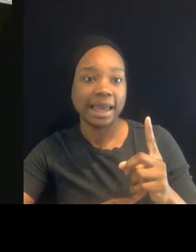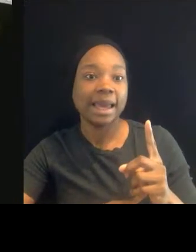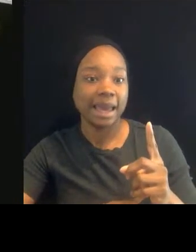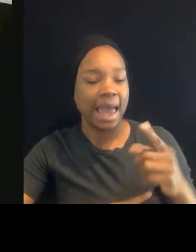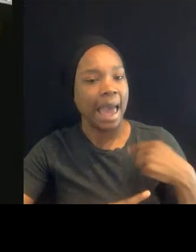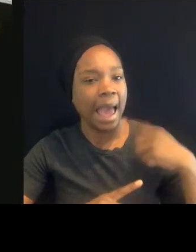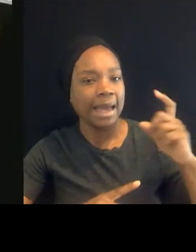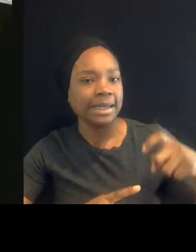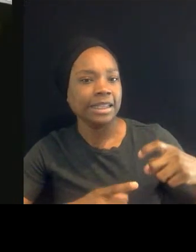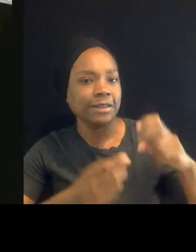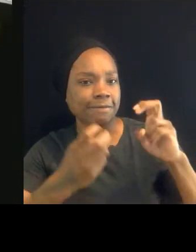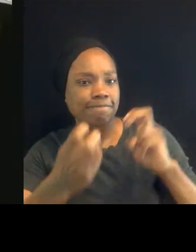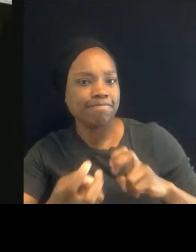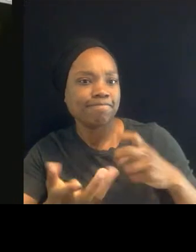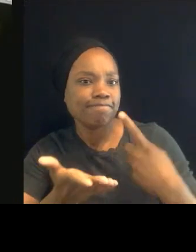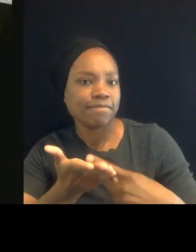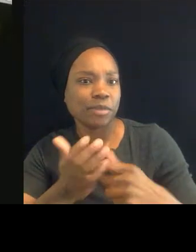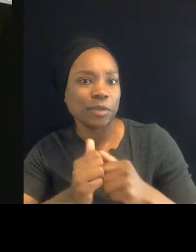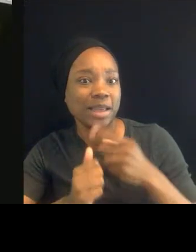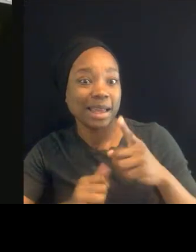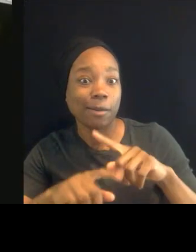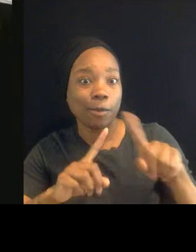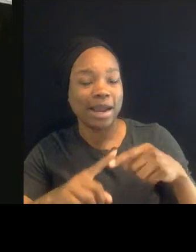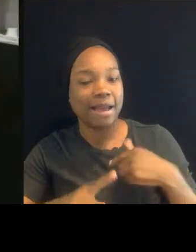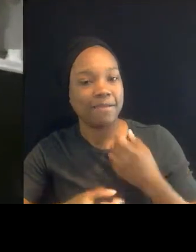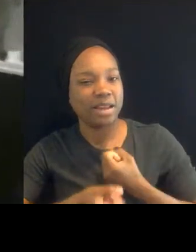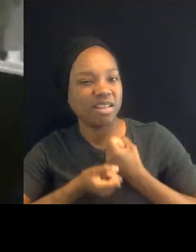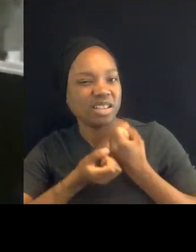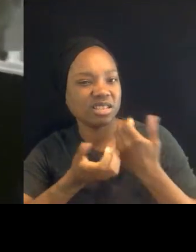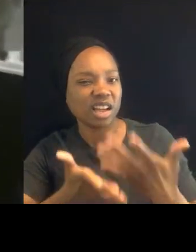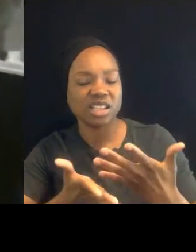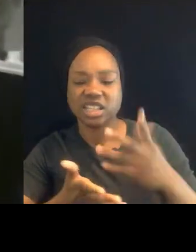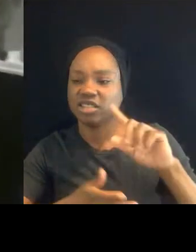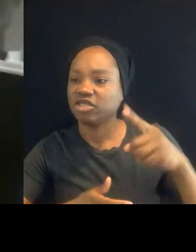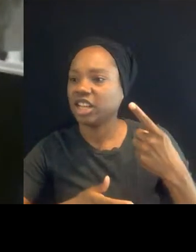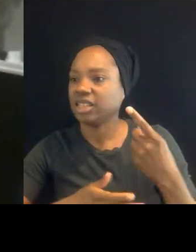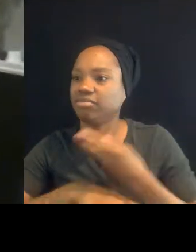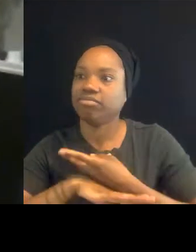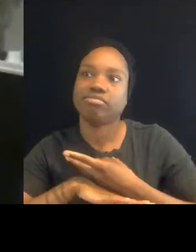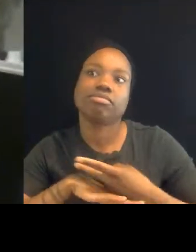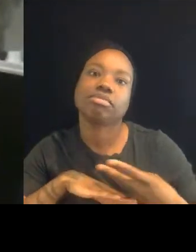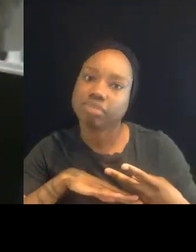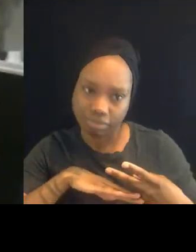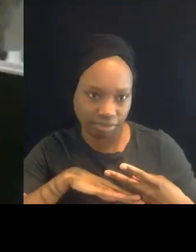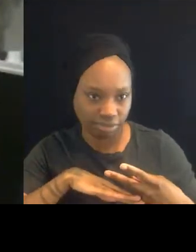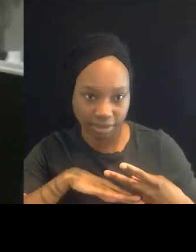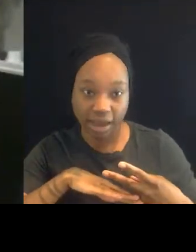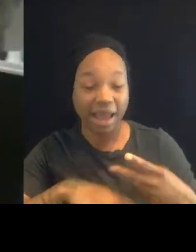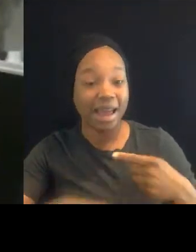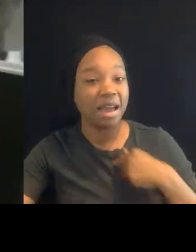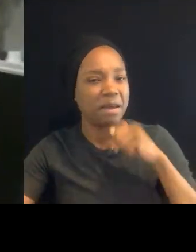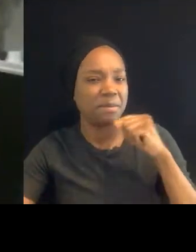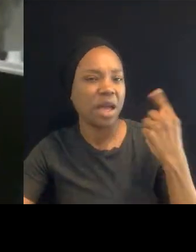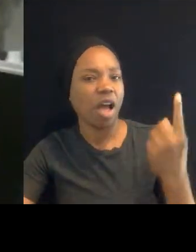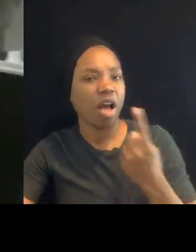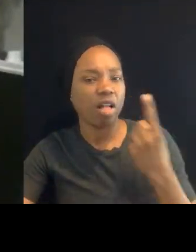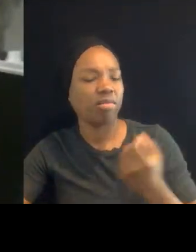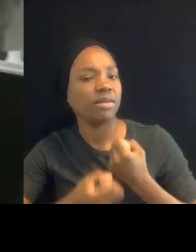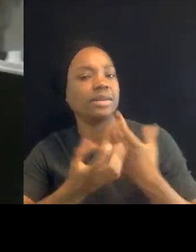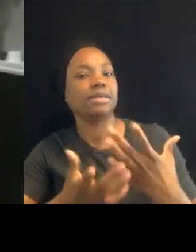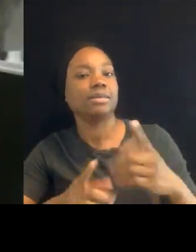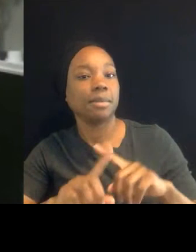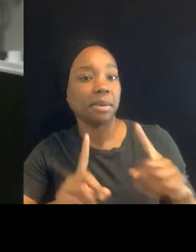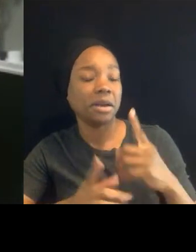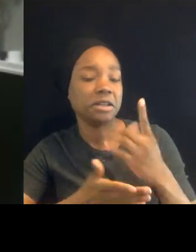completely exhausted and laid out on the floor. And I'm not always there, but I am there sometimes. And a lot of my